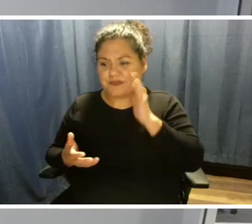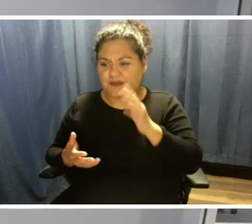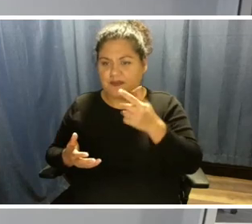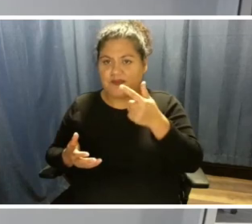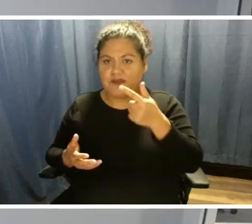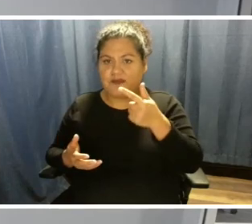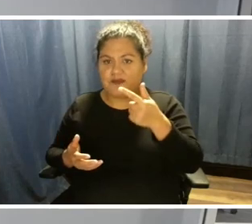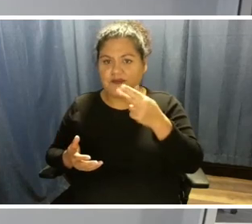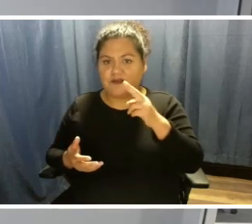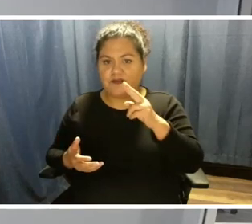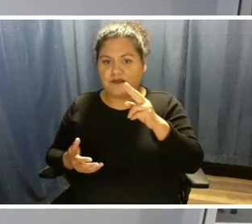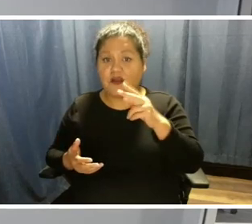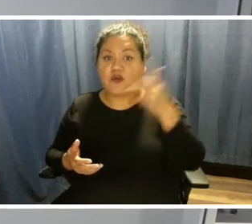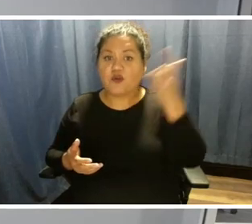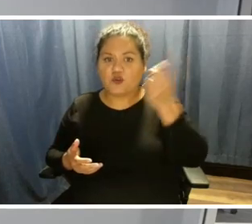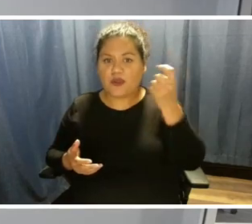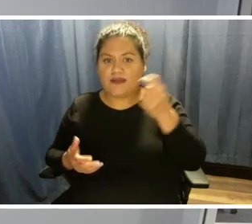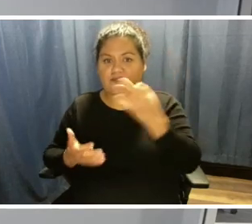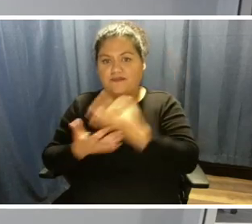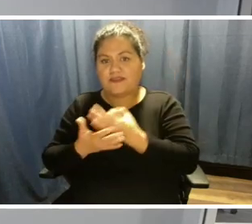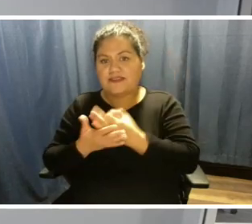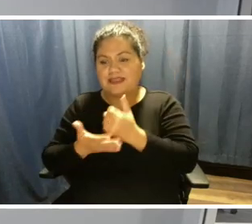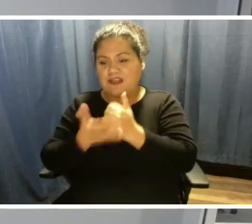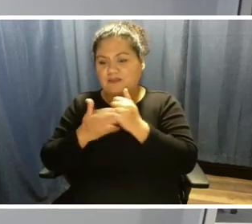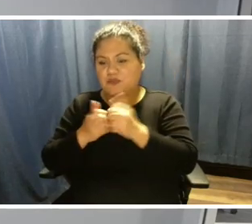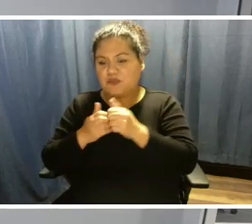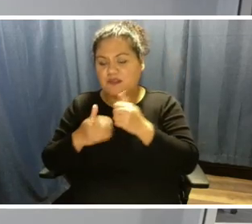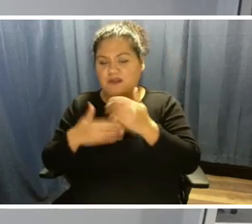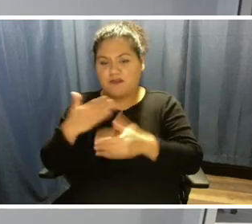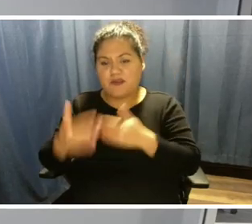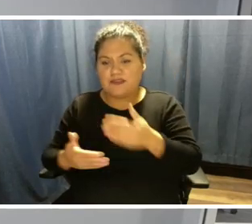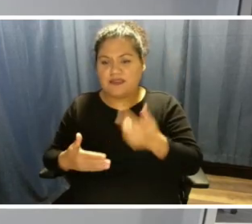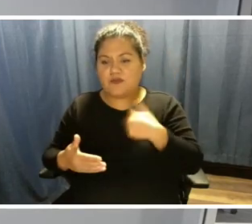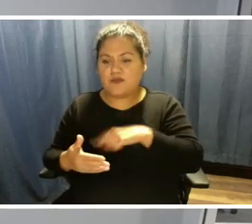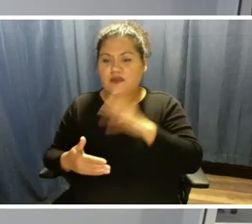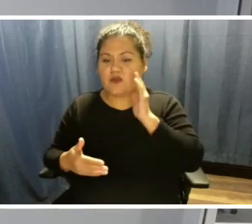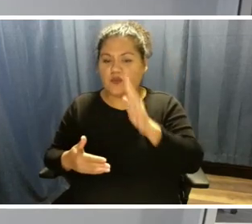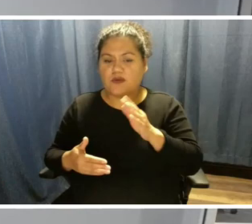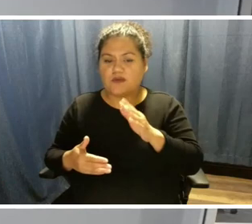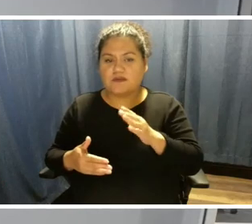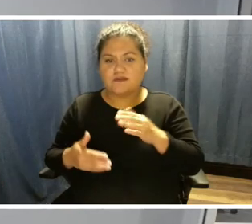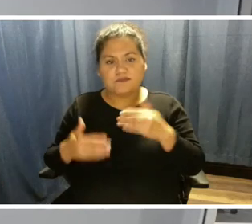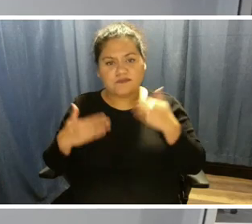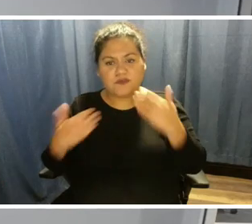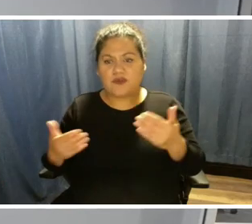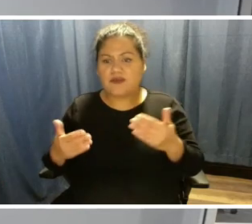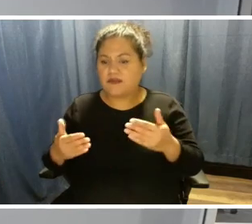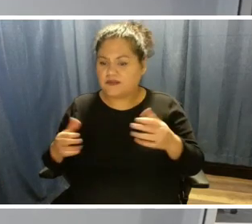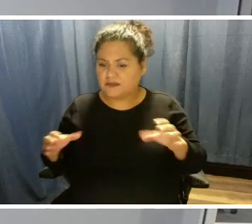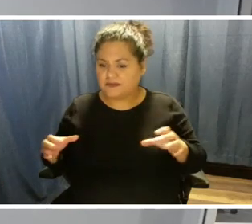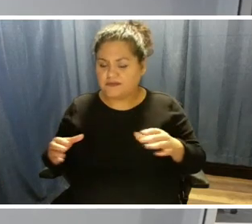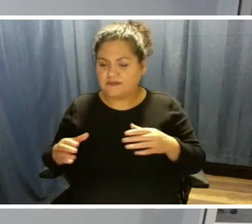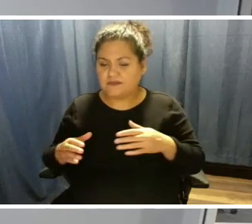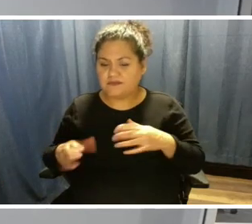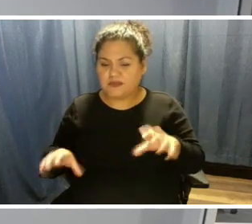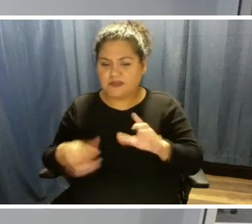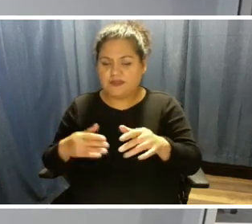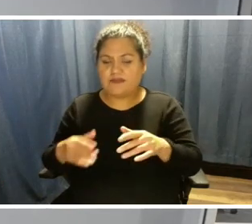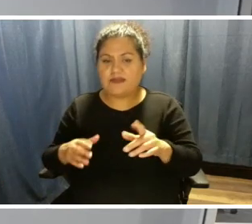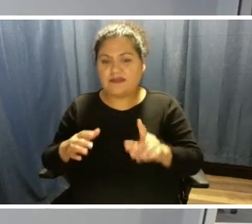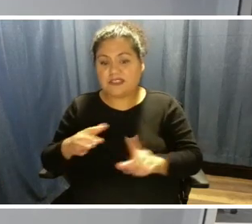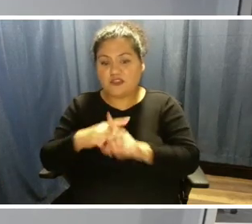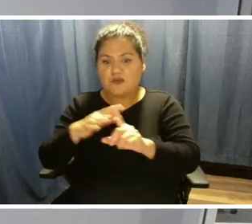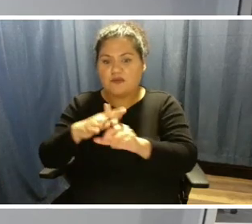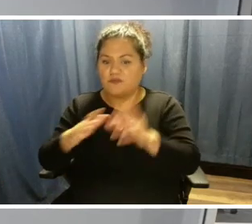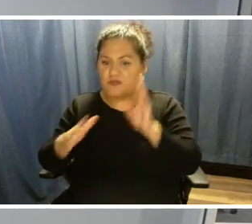could be available to help us with that process. And we will certainly push those forward as they come up. So to answer your question, to